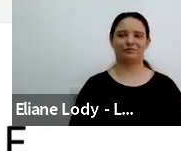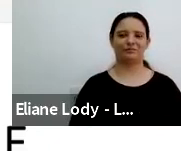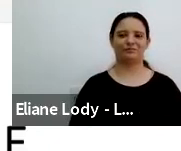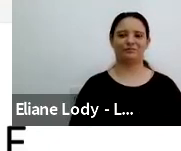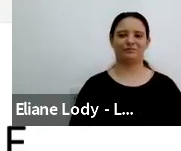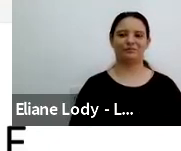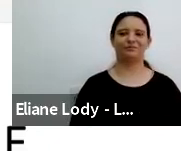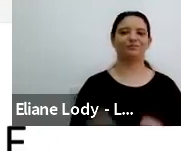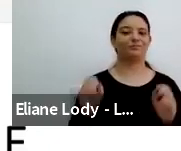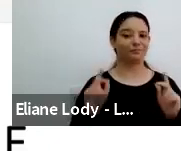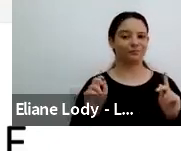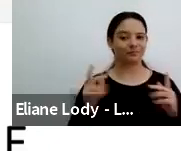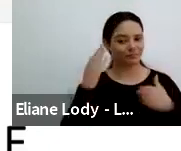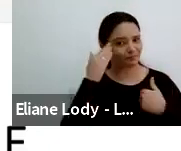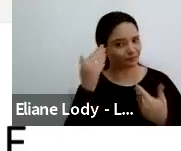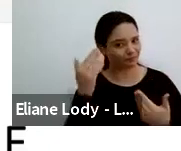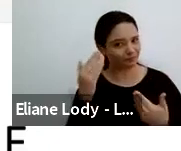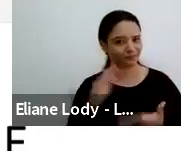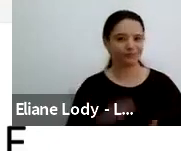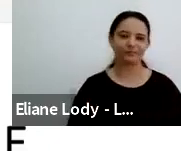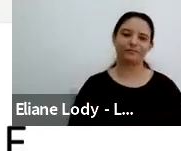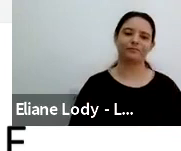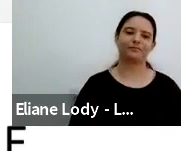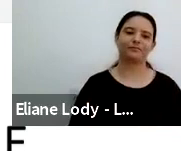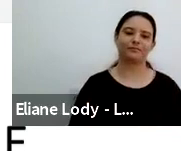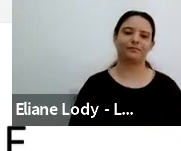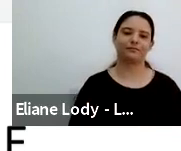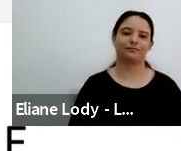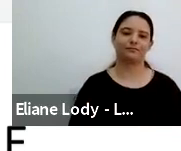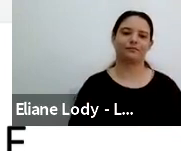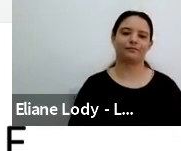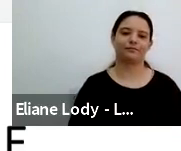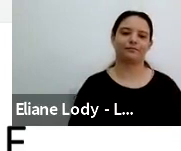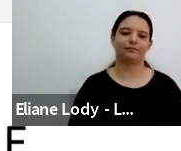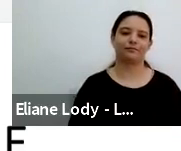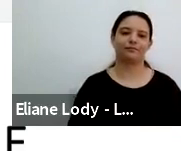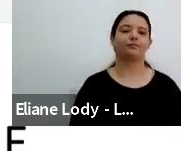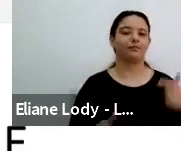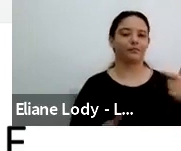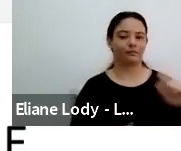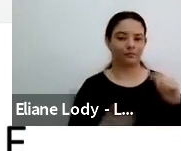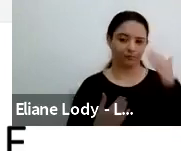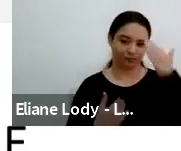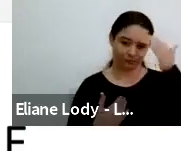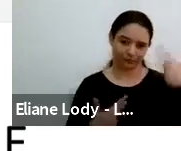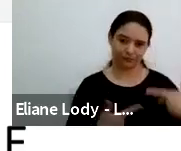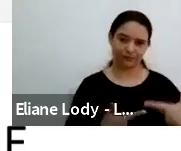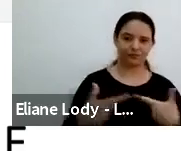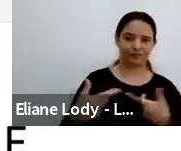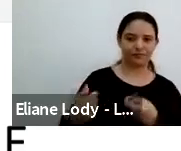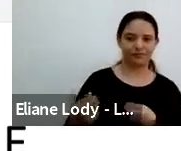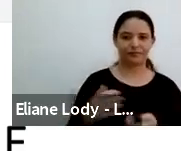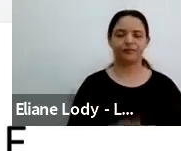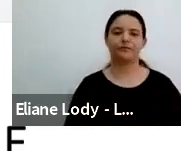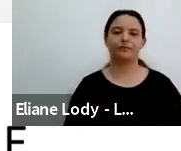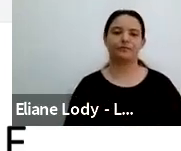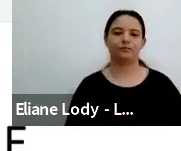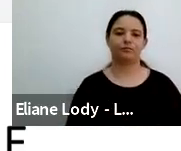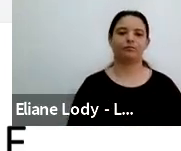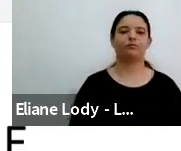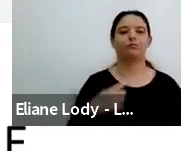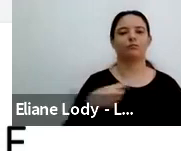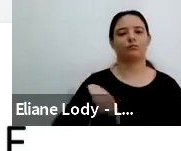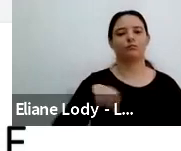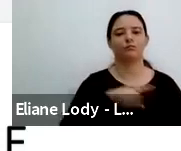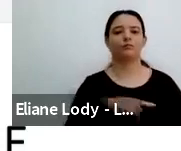Okay, thank you. And thank you again for the invitation. There are two articles that we shared to